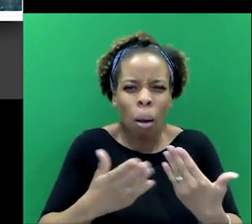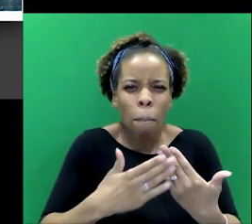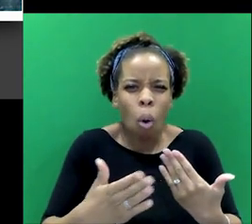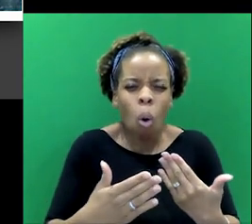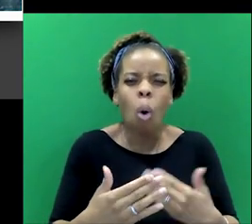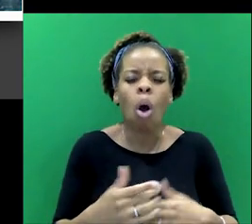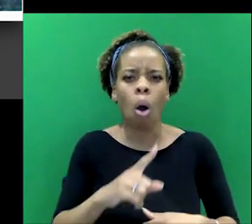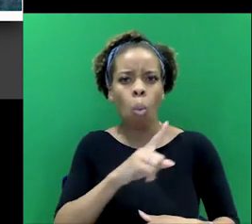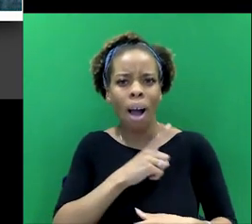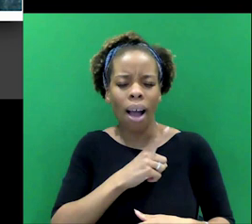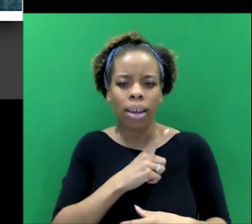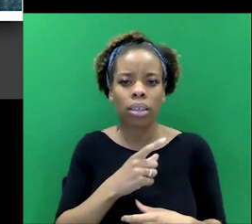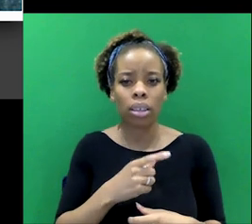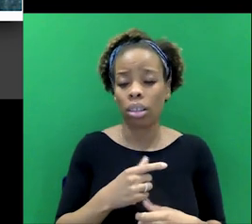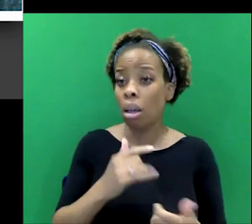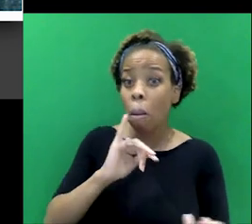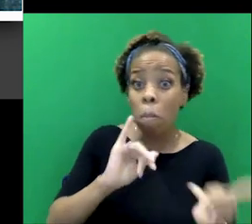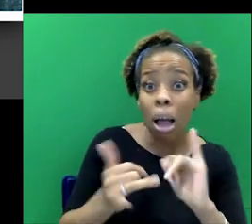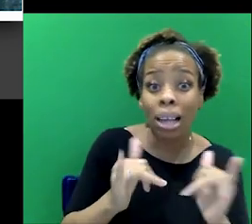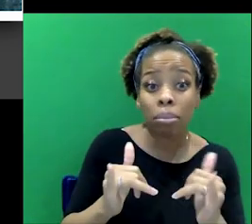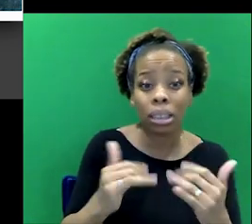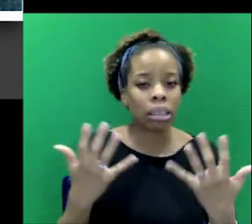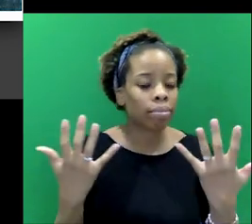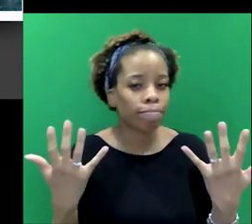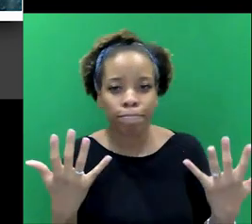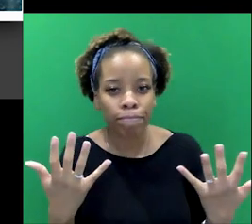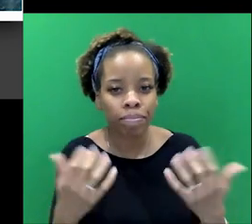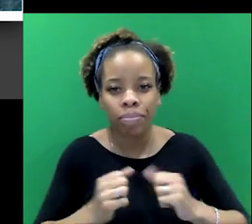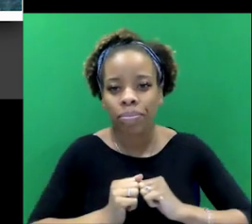can we, can we try and, um, you know, find a bit of, uh,